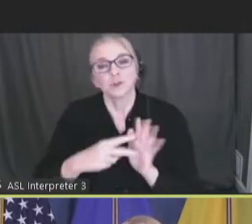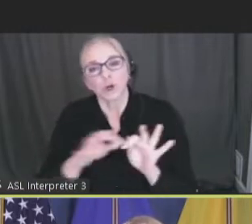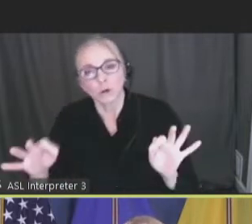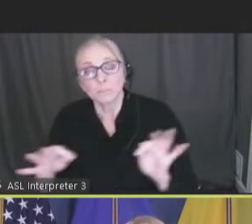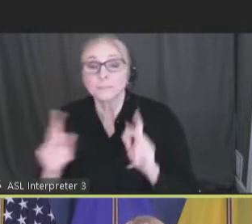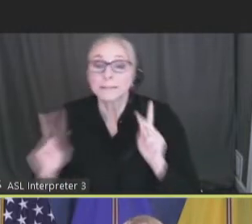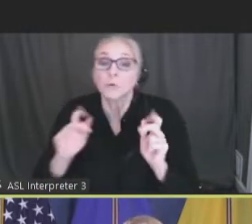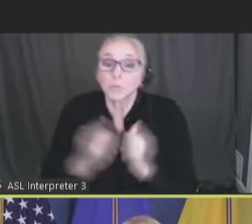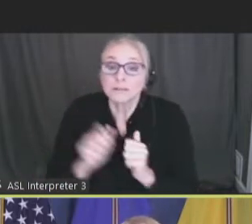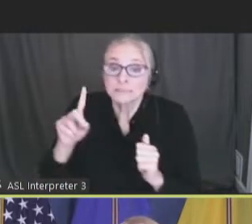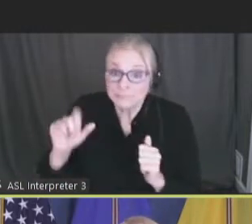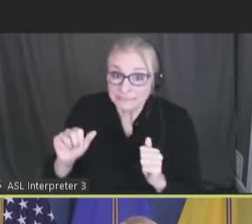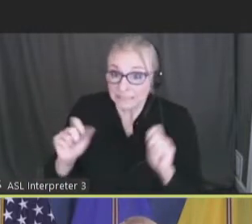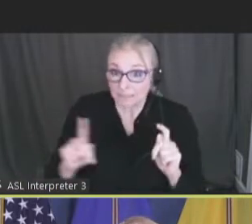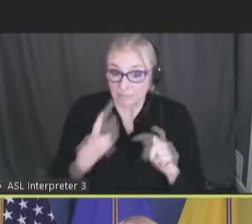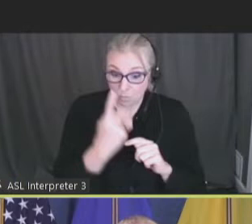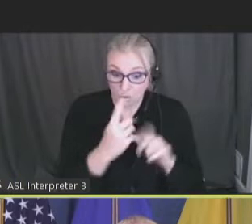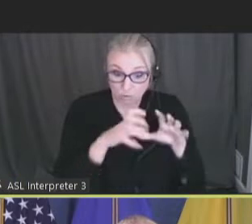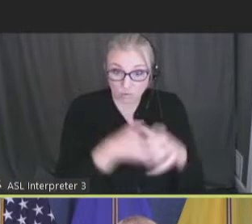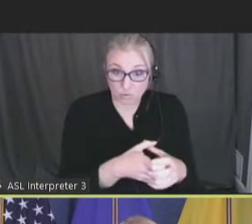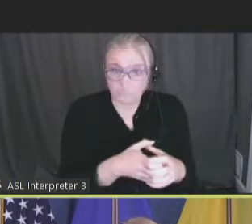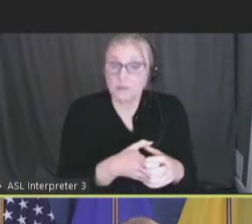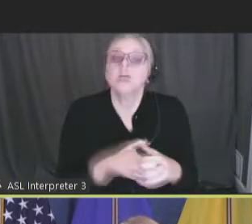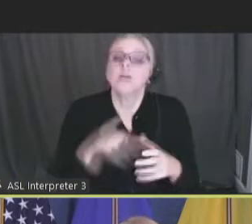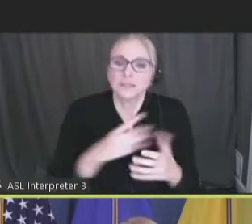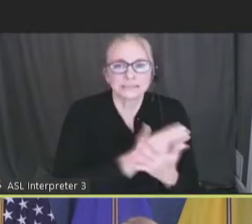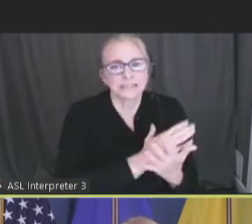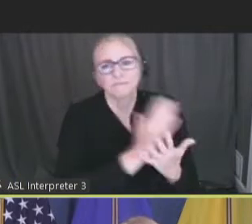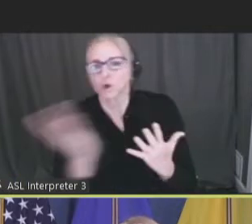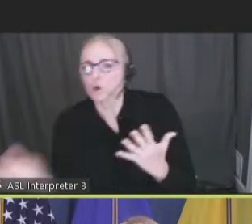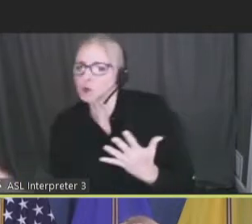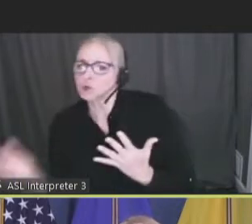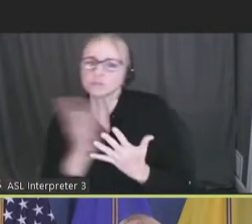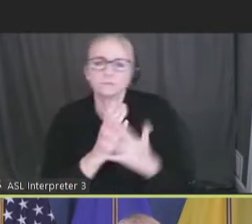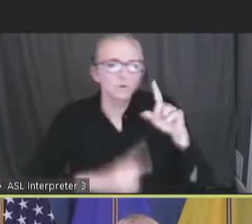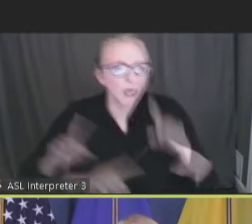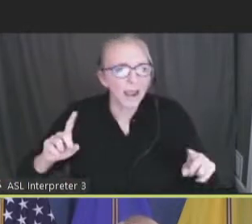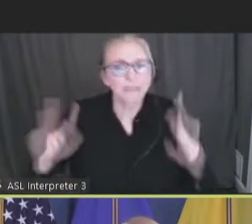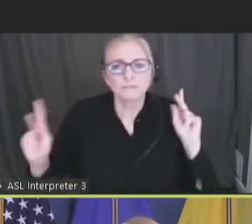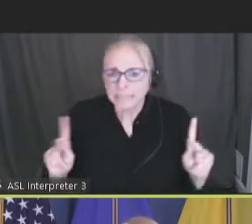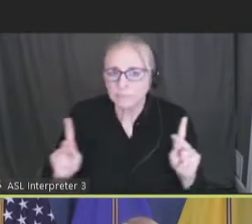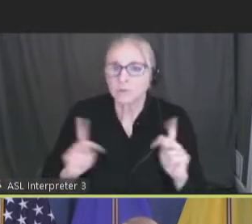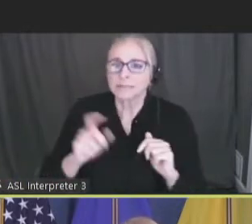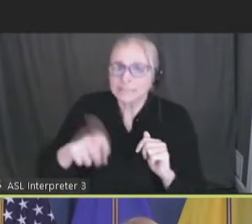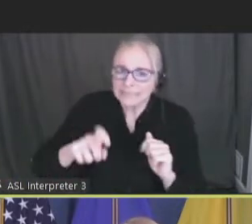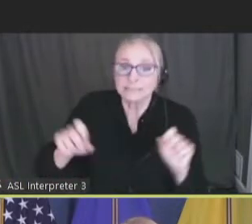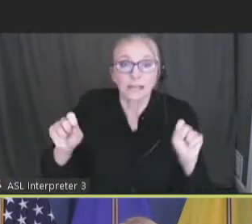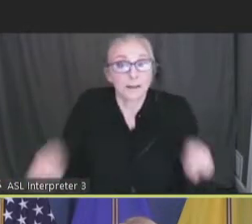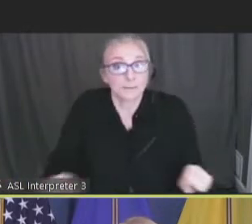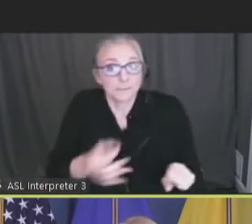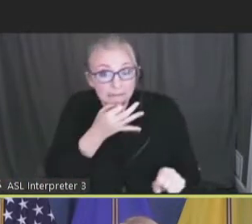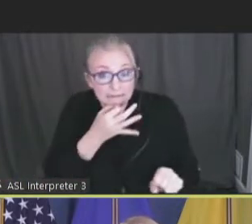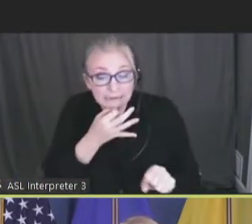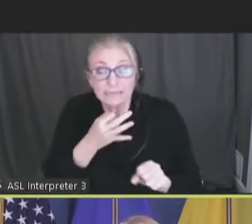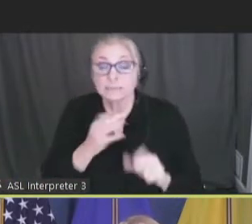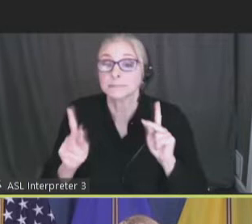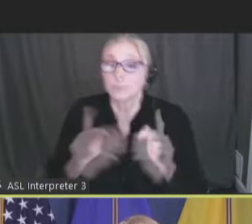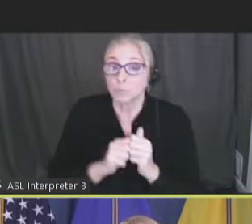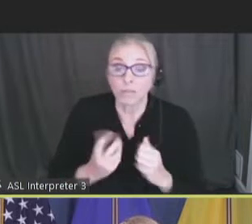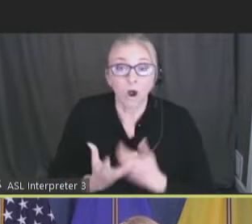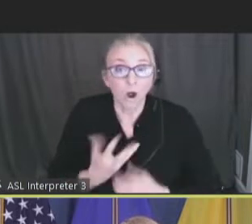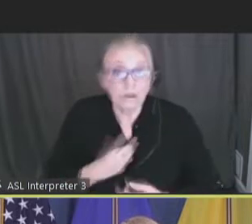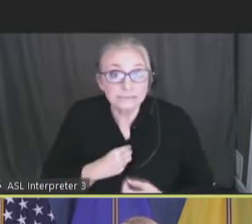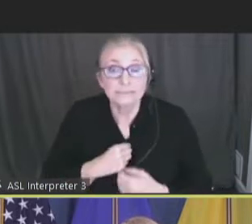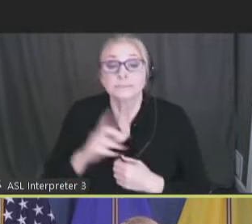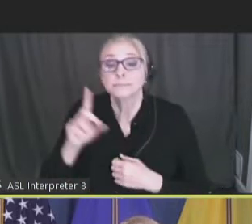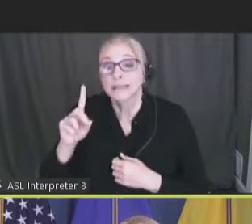refers to a single population, this is a diverse group of people with a wide range of needs and abilities, such as people with autism or Down